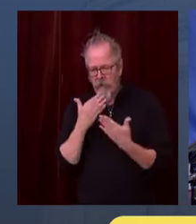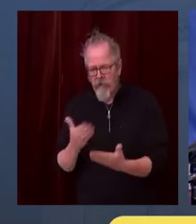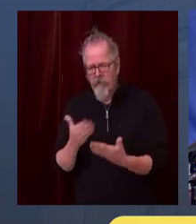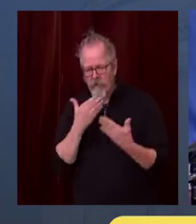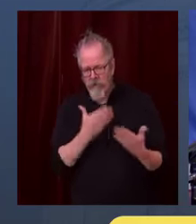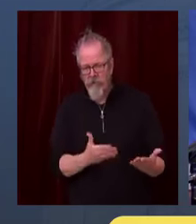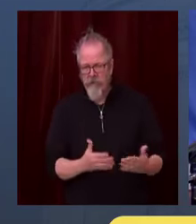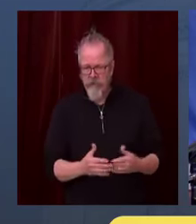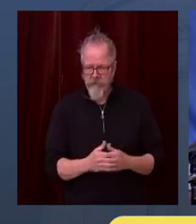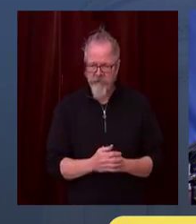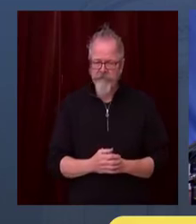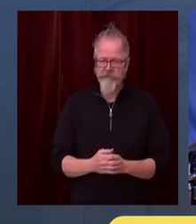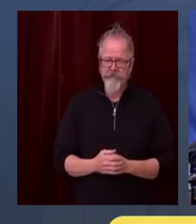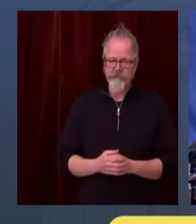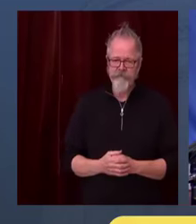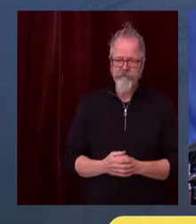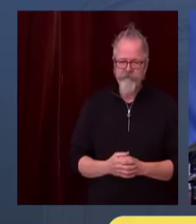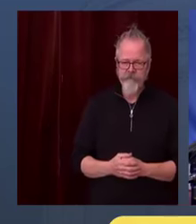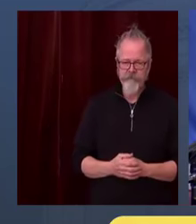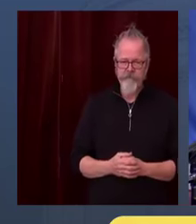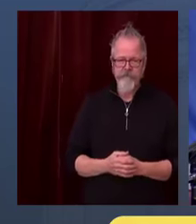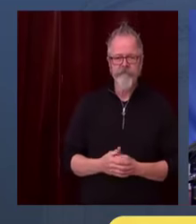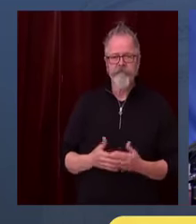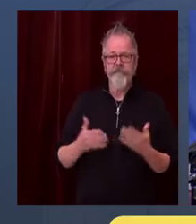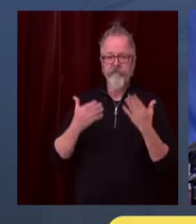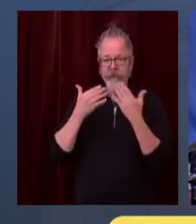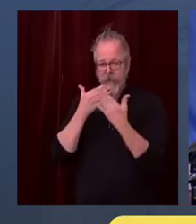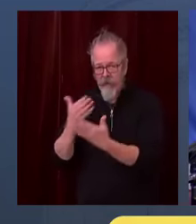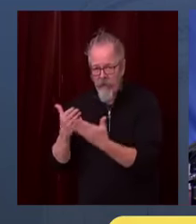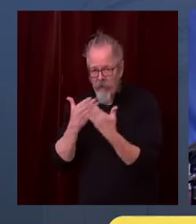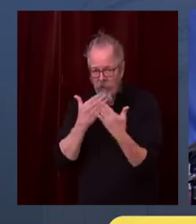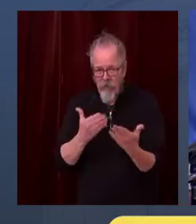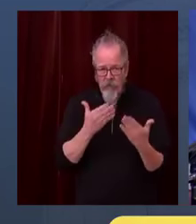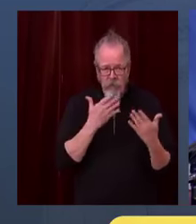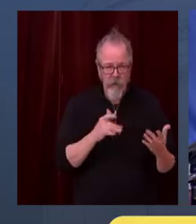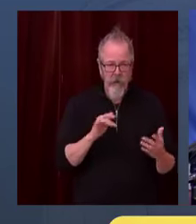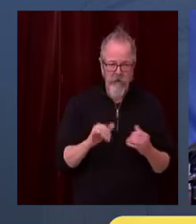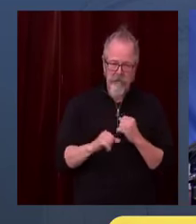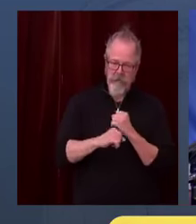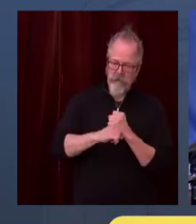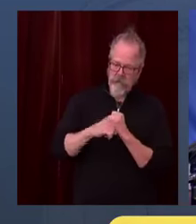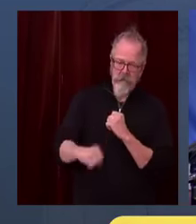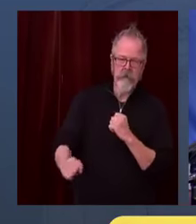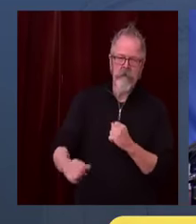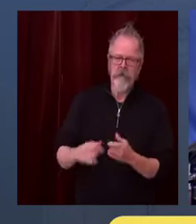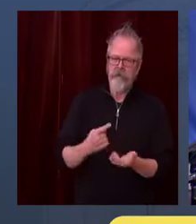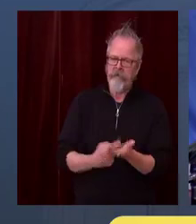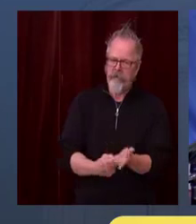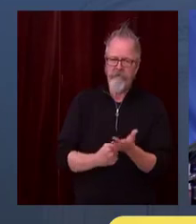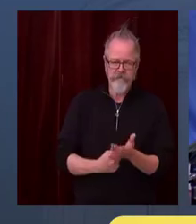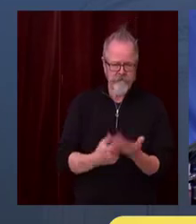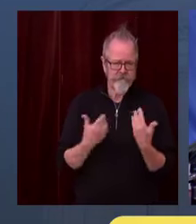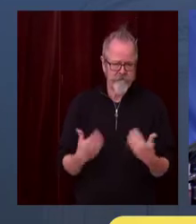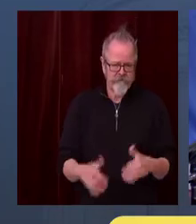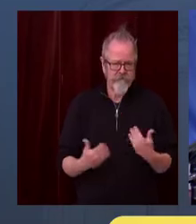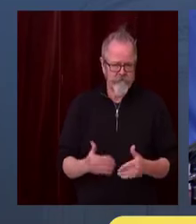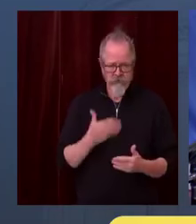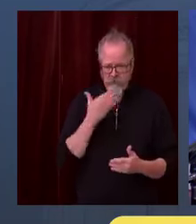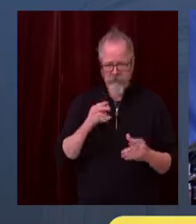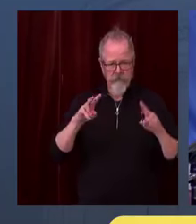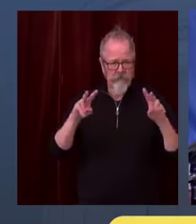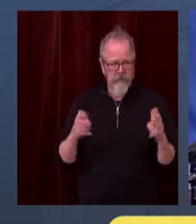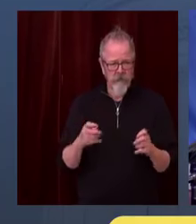No, I just want to thank everyone. This has been a long discussion and a very important subject. I know we'll have more discussions. I wish everybody well.